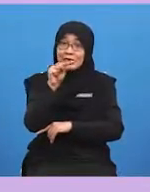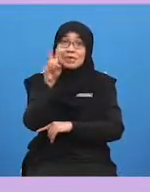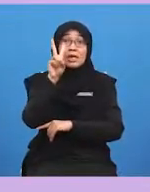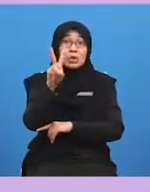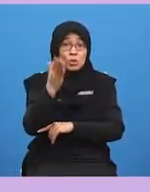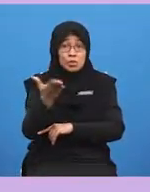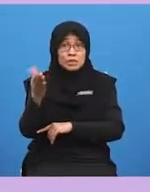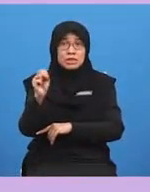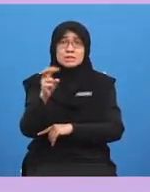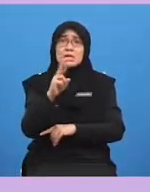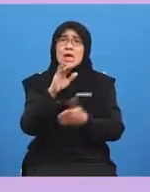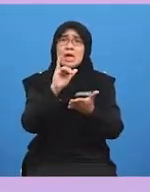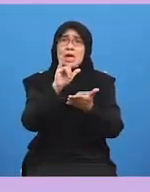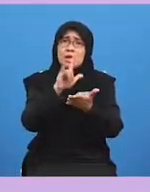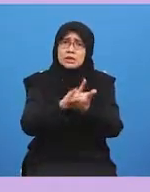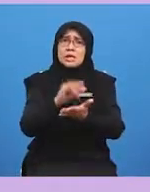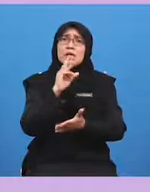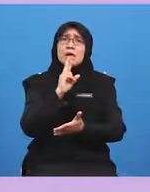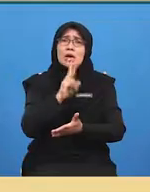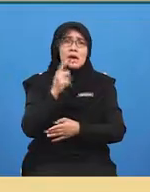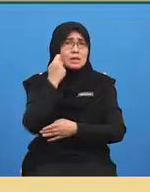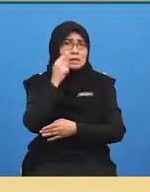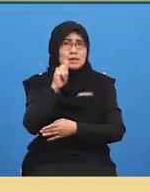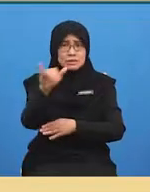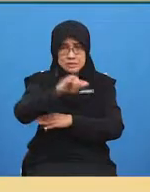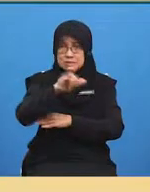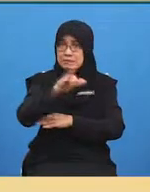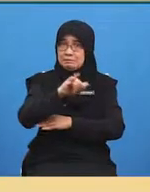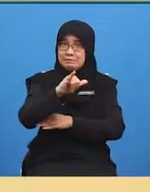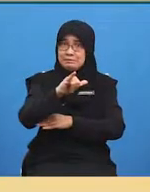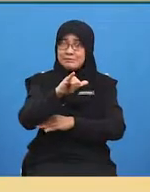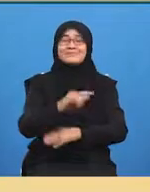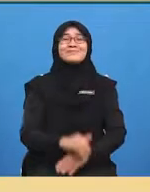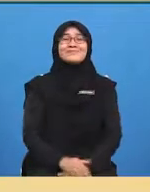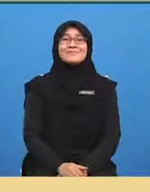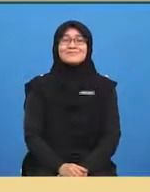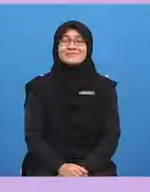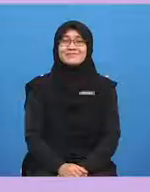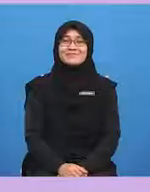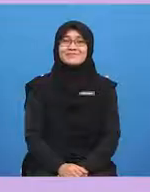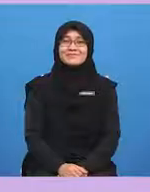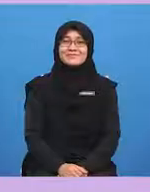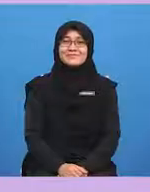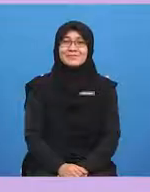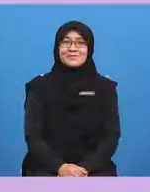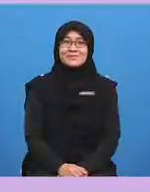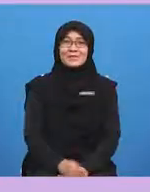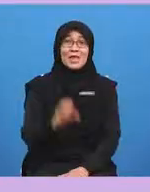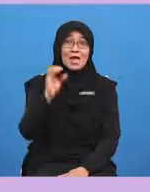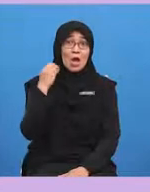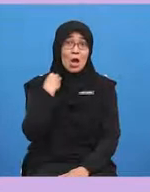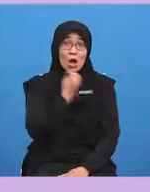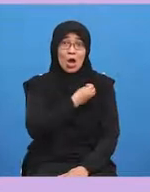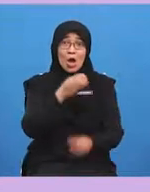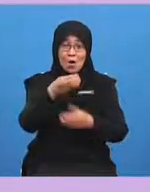two things that are the same i'm not seeing two matching things our bottles